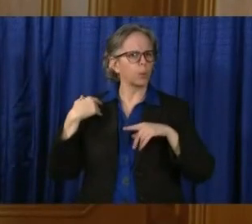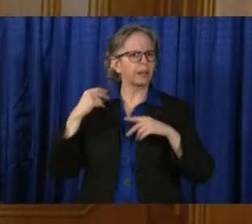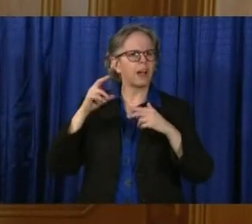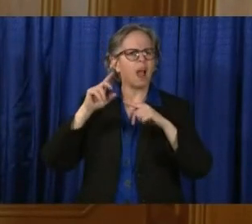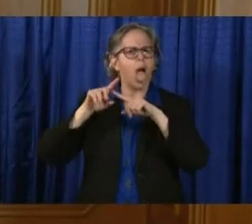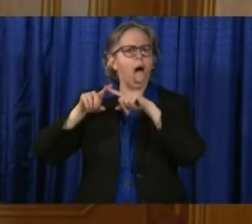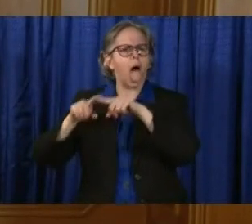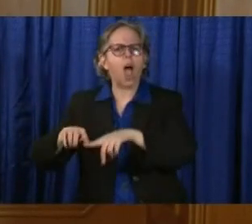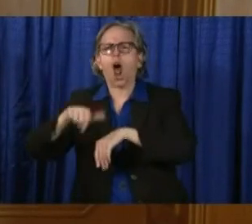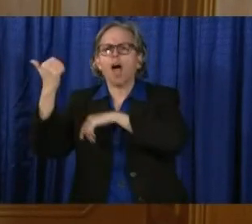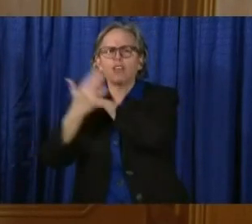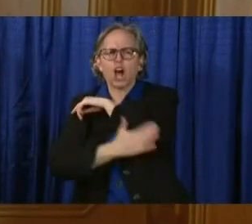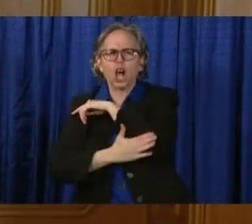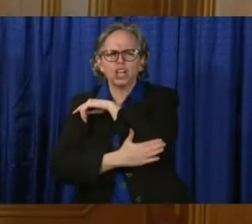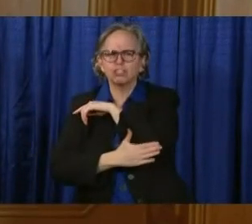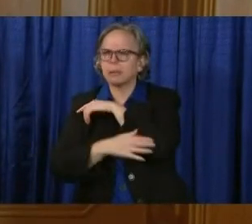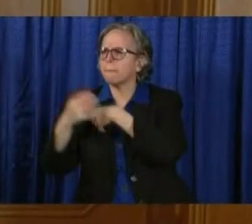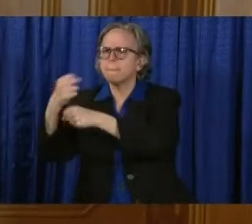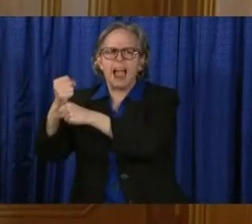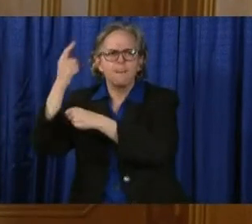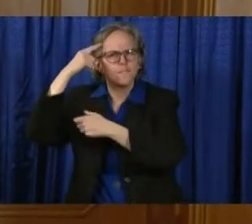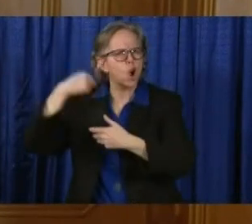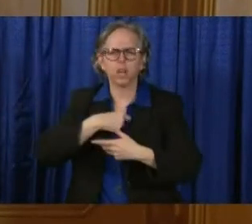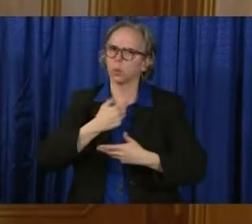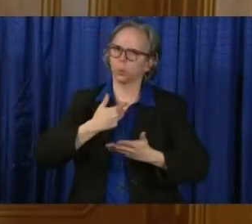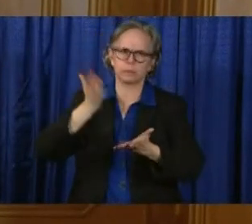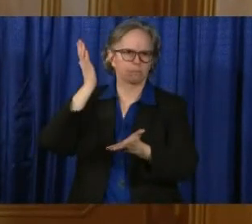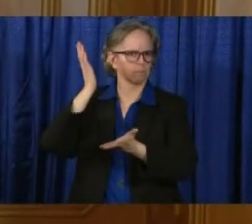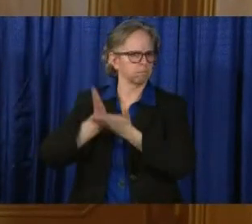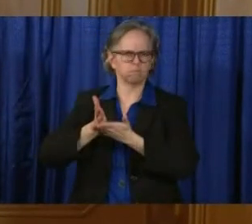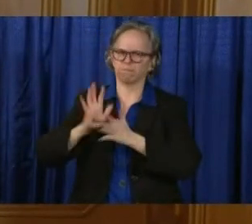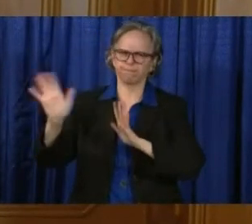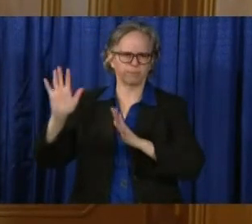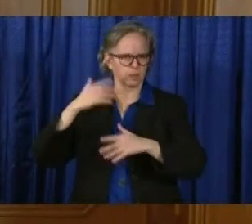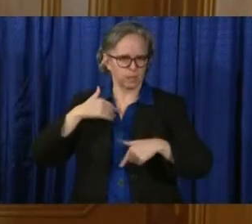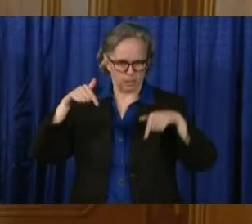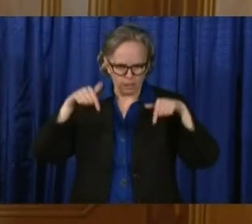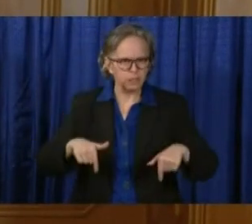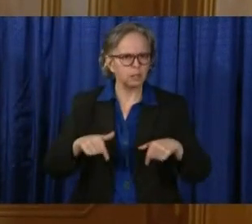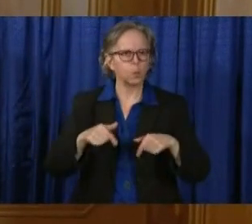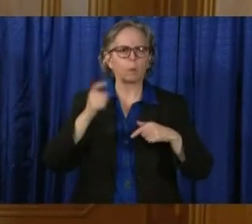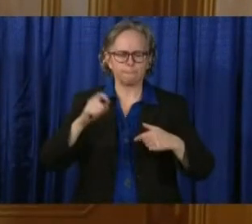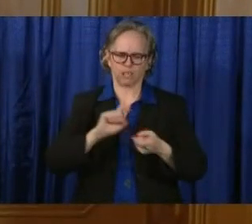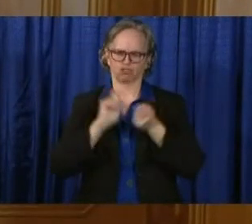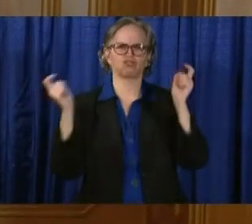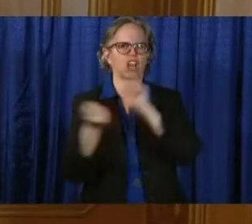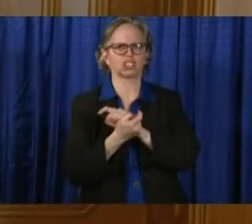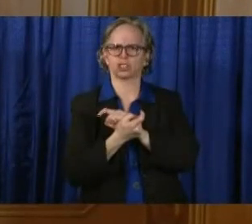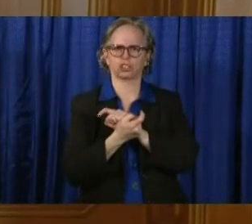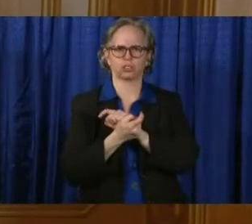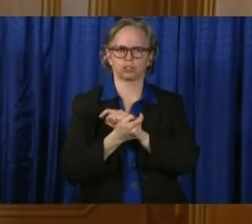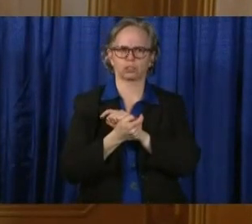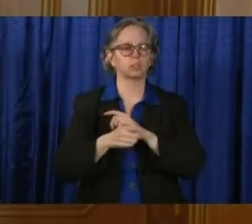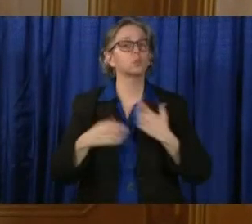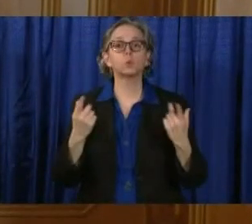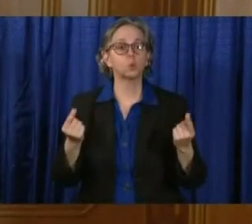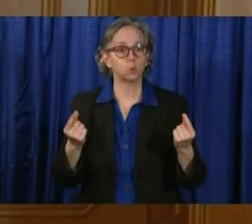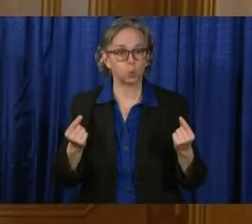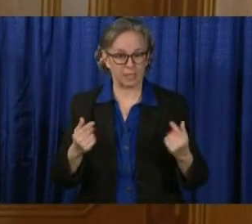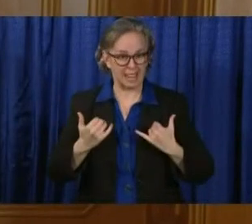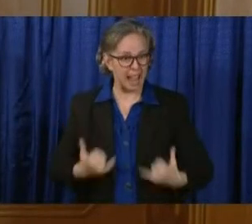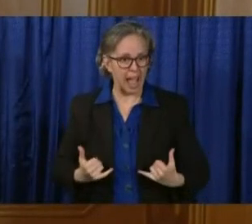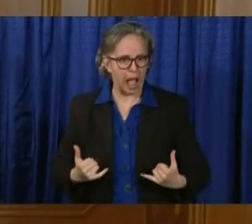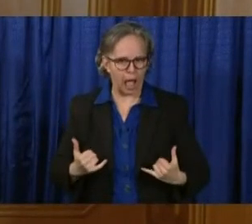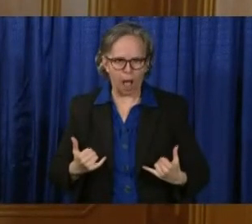that we will have to change after this crisis is over. The efforts, though, that we're making now in Ohio to address